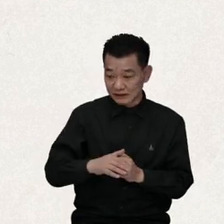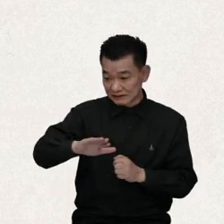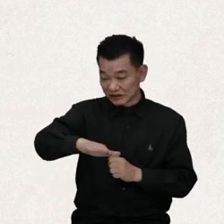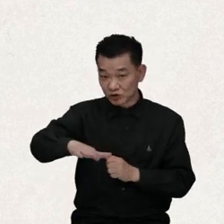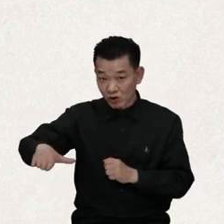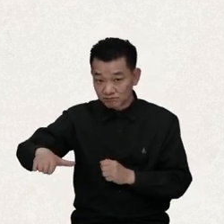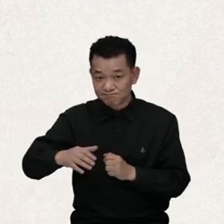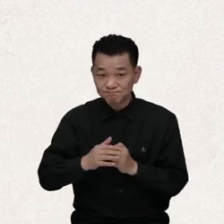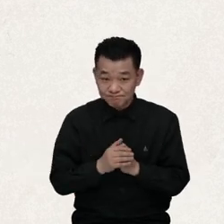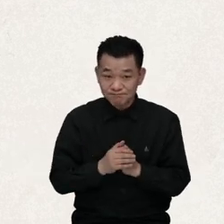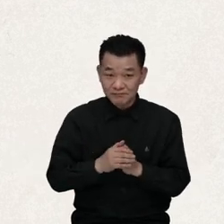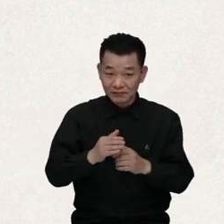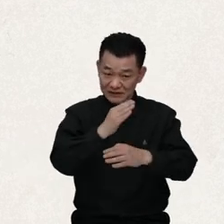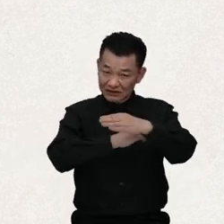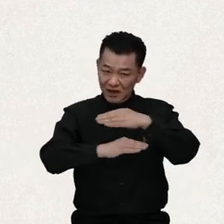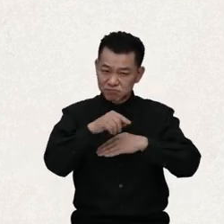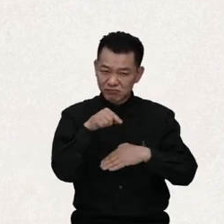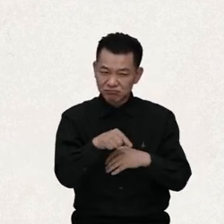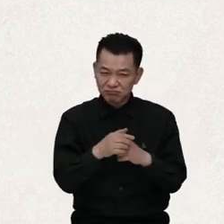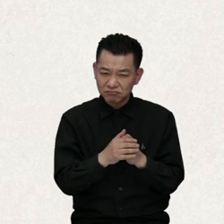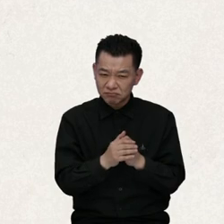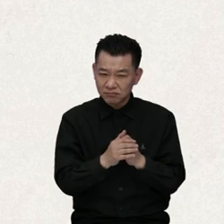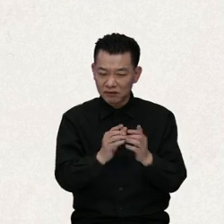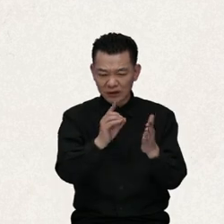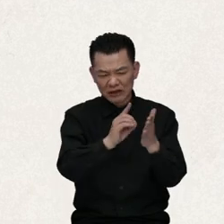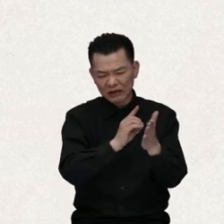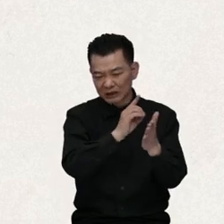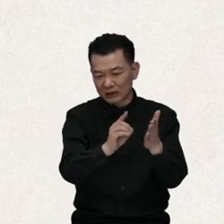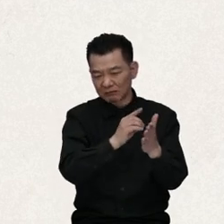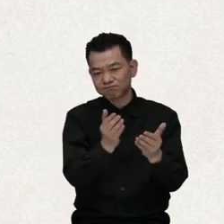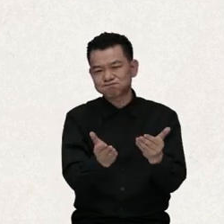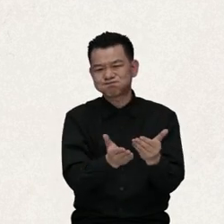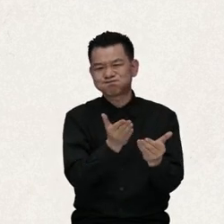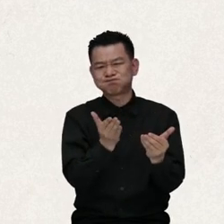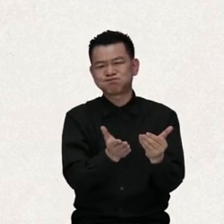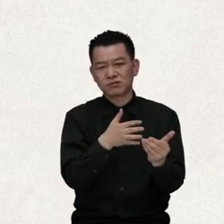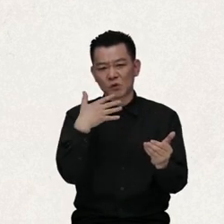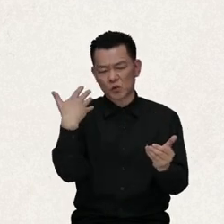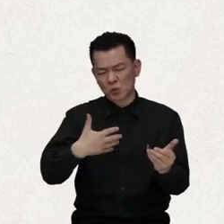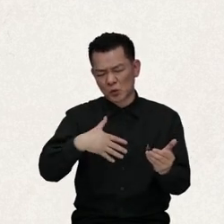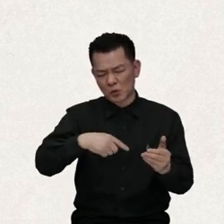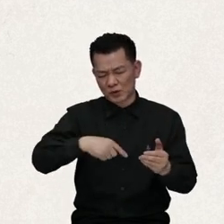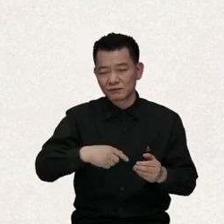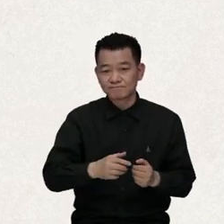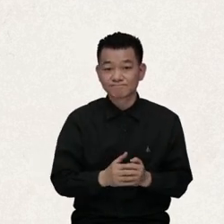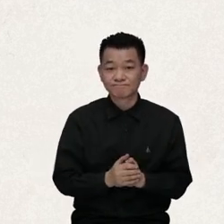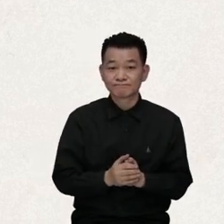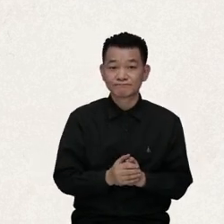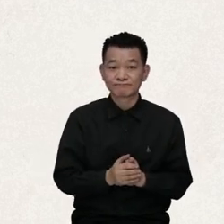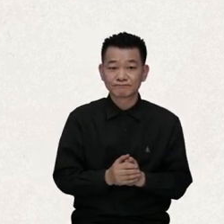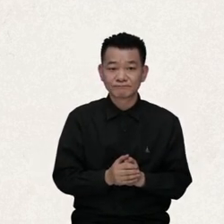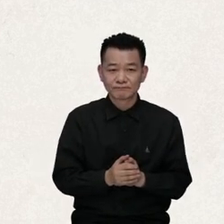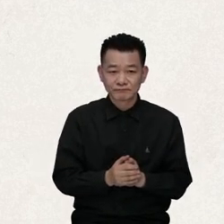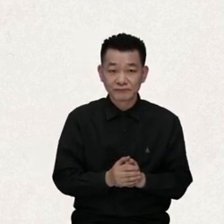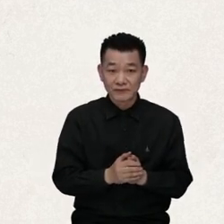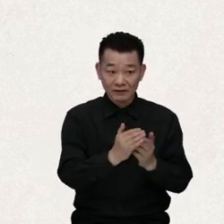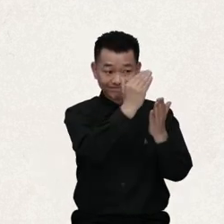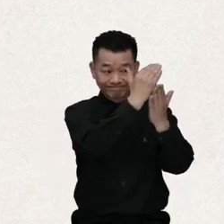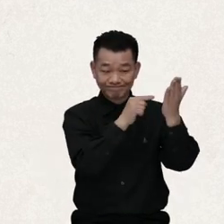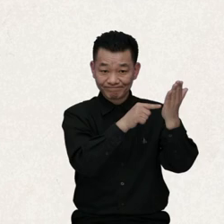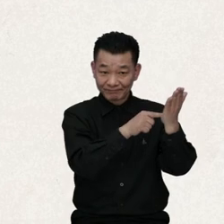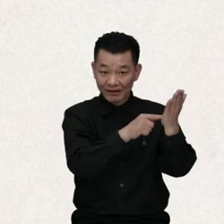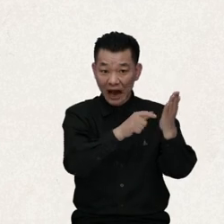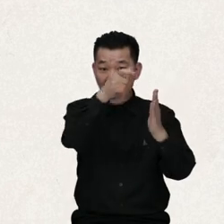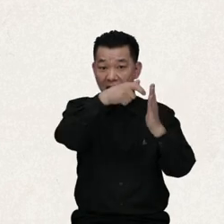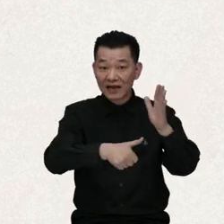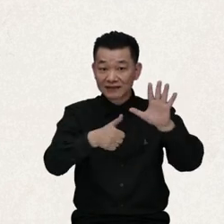children and persons with disabilities, respectively, which make them more vulnerable to discrimination. In